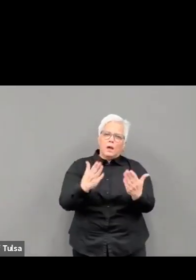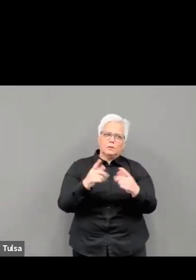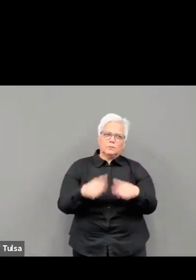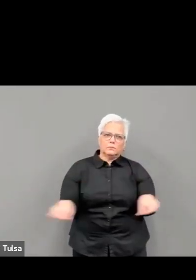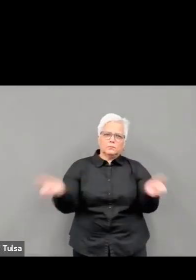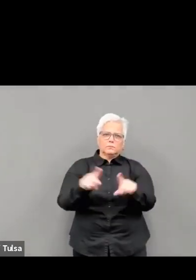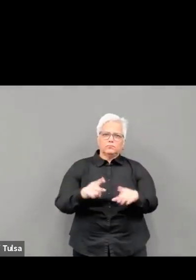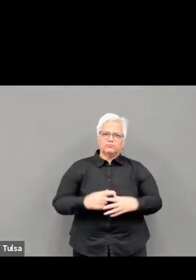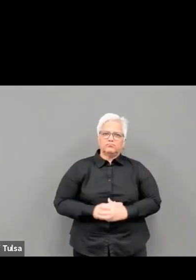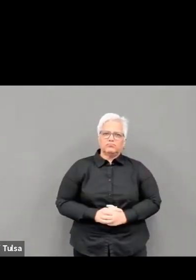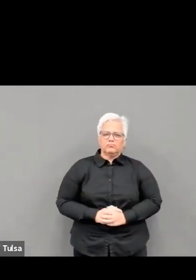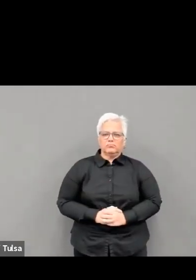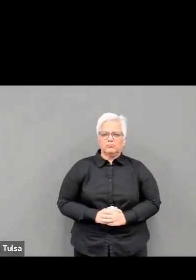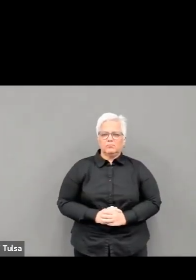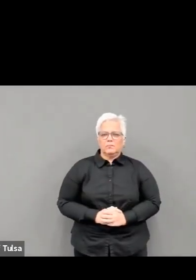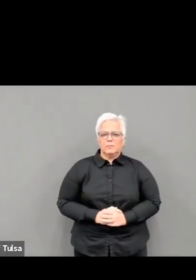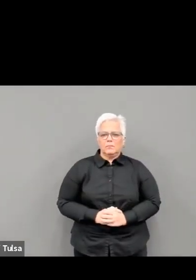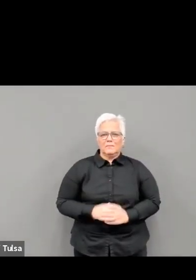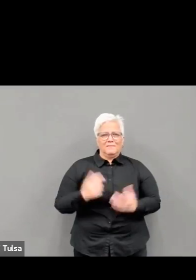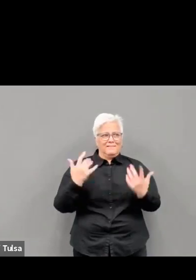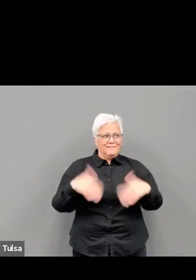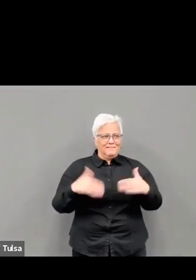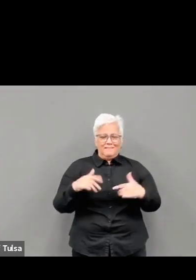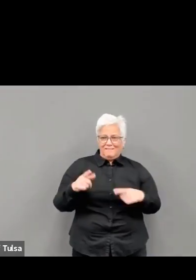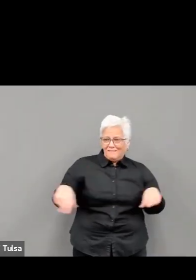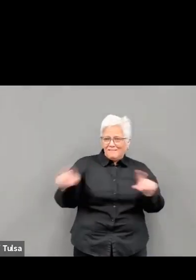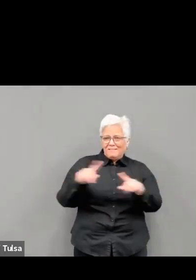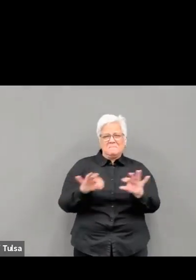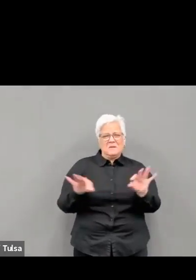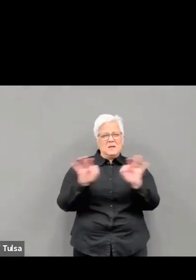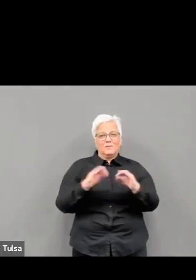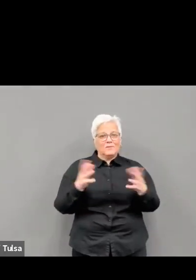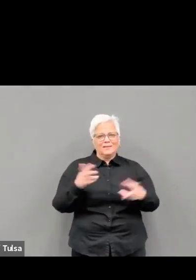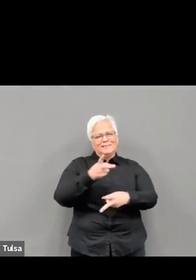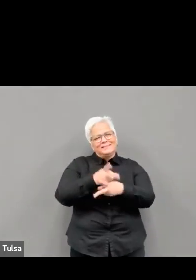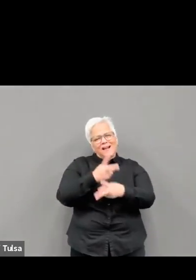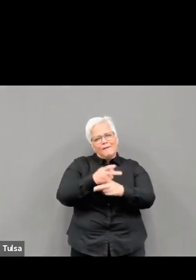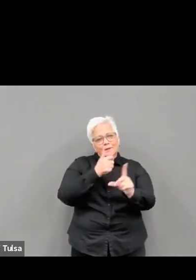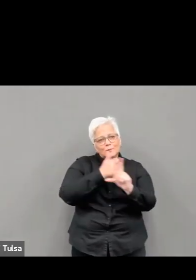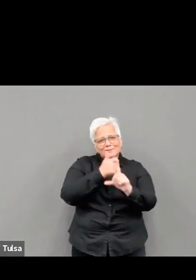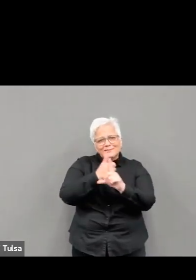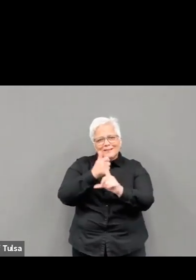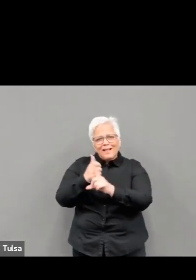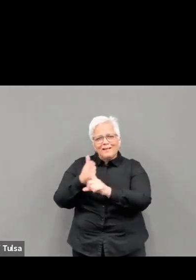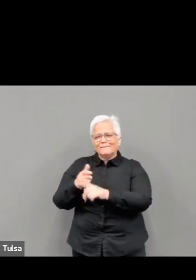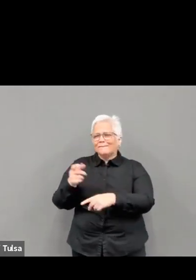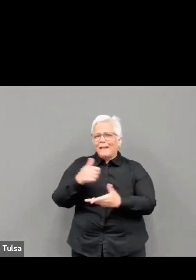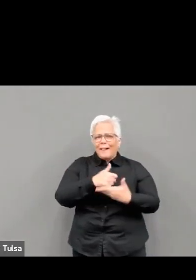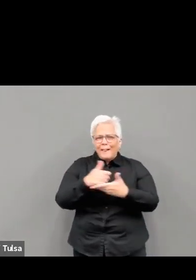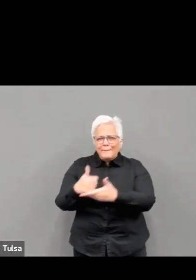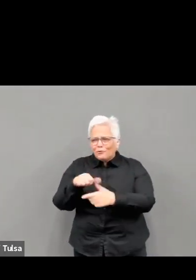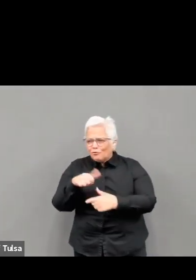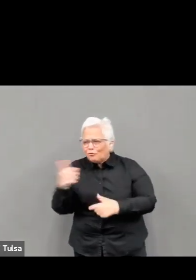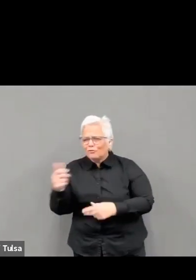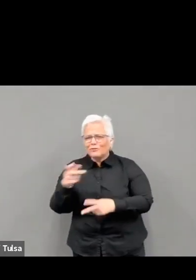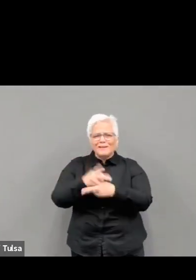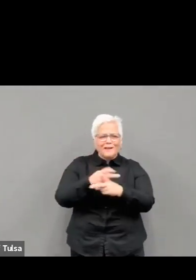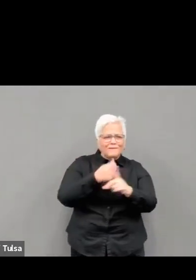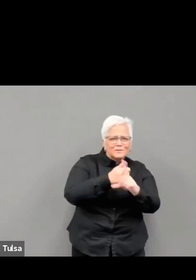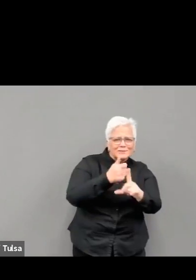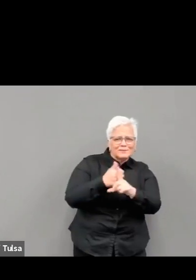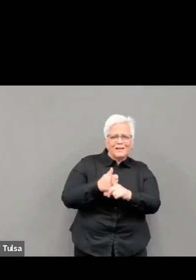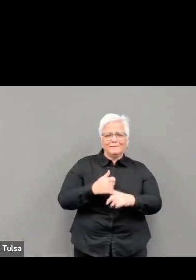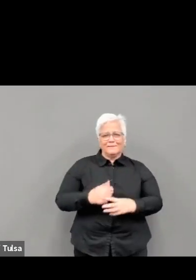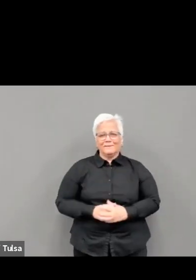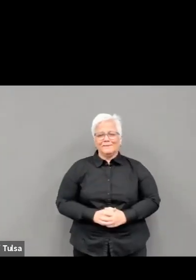in our community by getting that vaccine as soon as it's your turn. I'm still anxious for it to be my turn. I